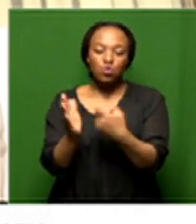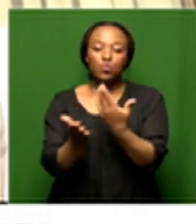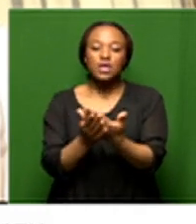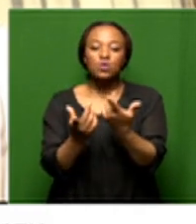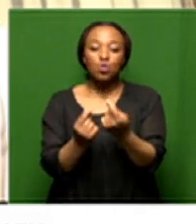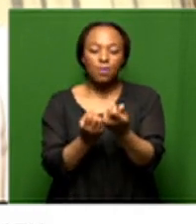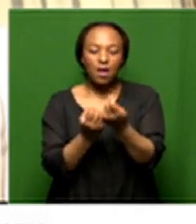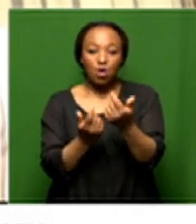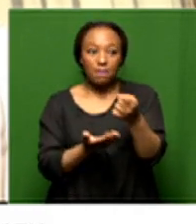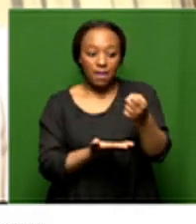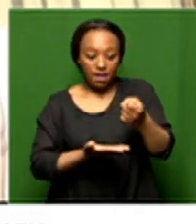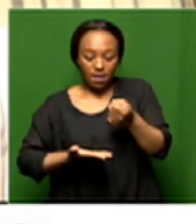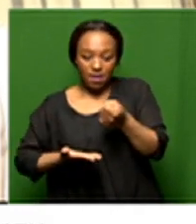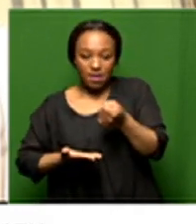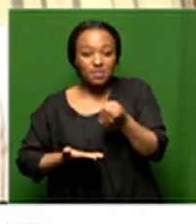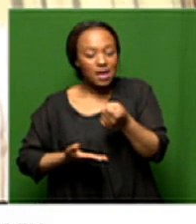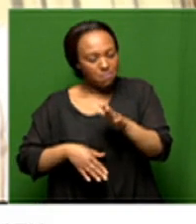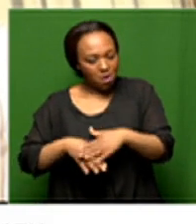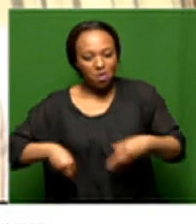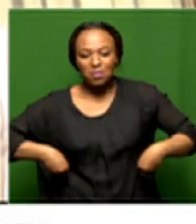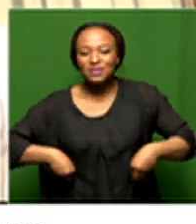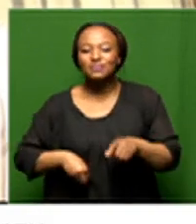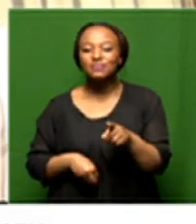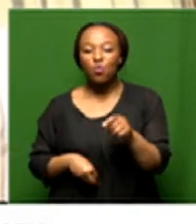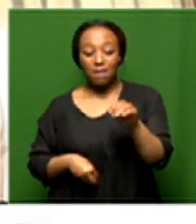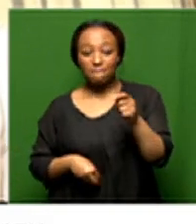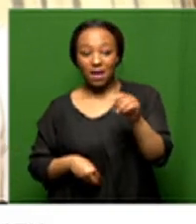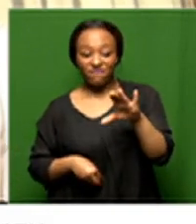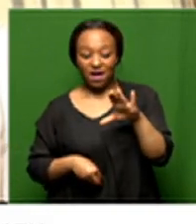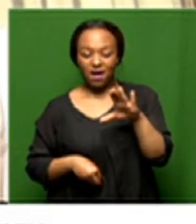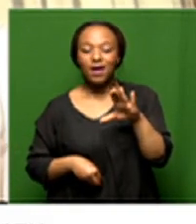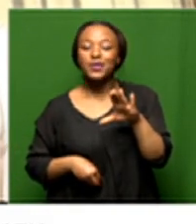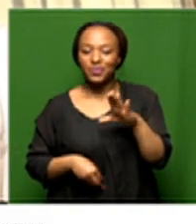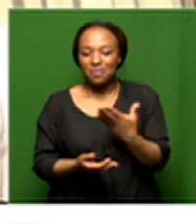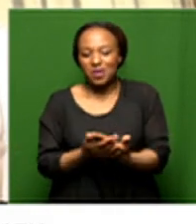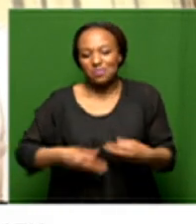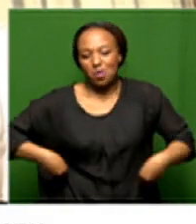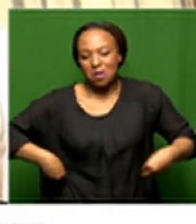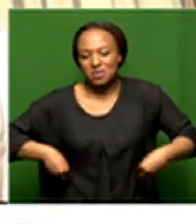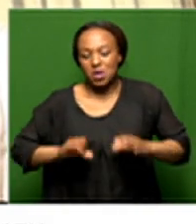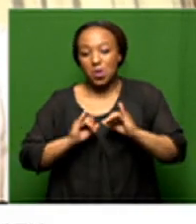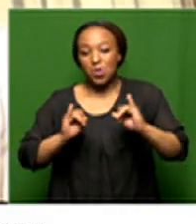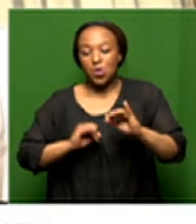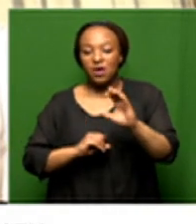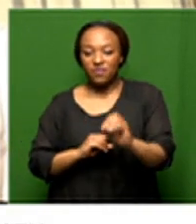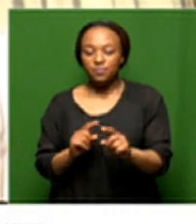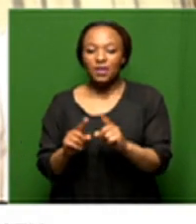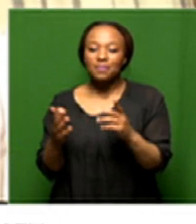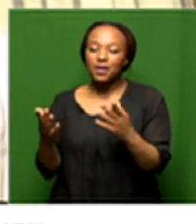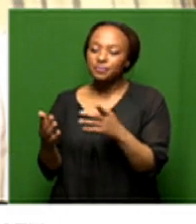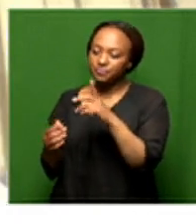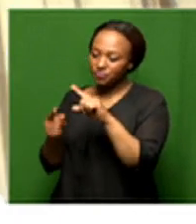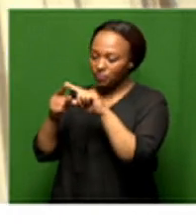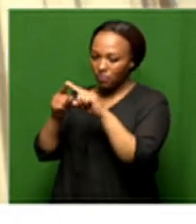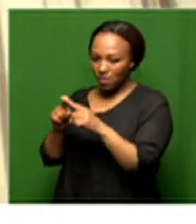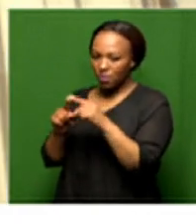a lot of money and with a lot of money comes a lot of corruption yes absolutely and that's why we have identified the risk and just learn to make the point that